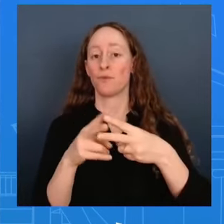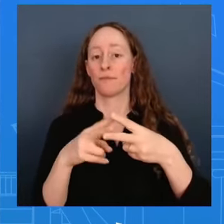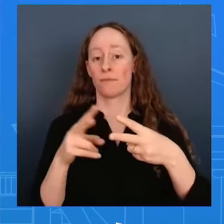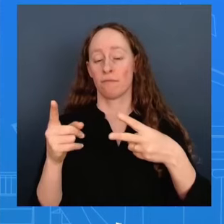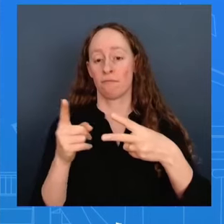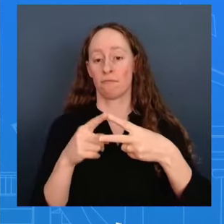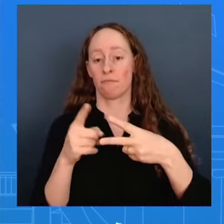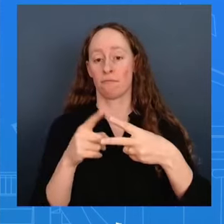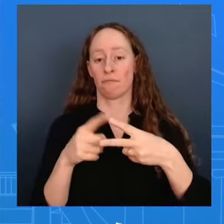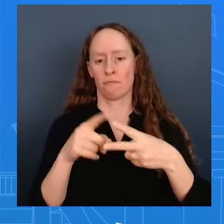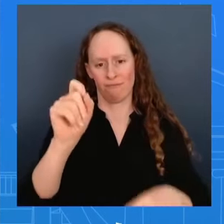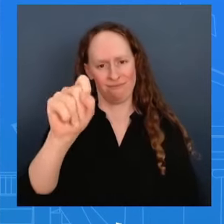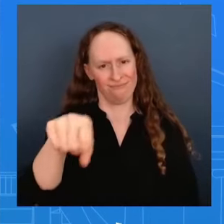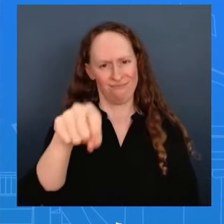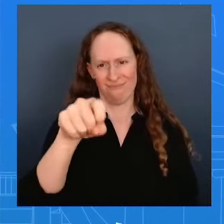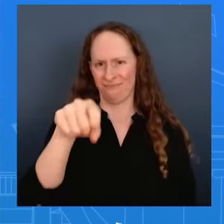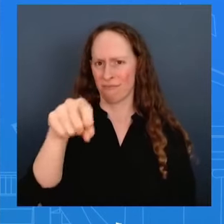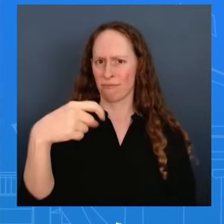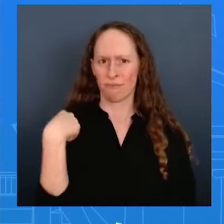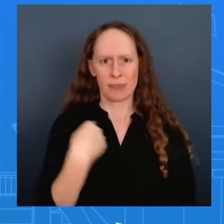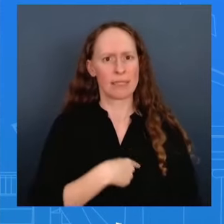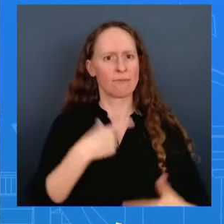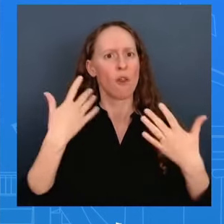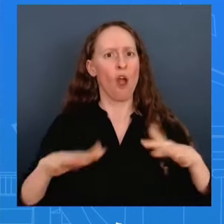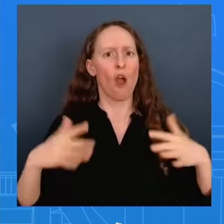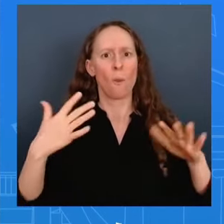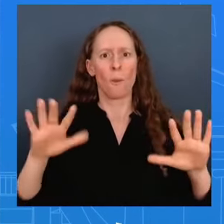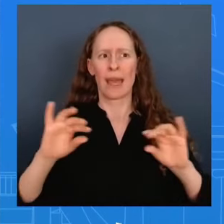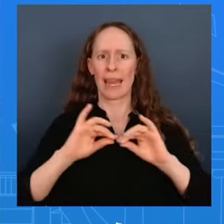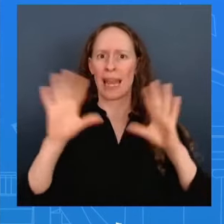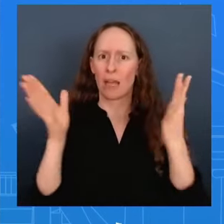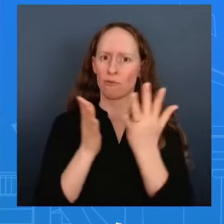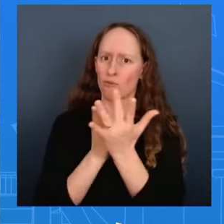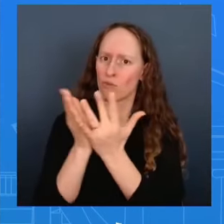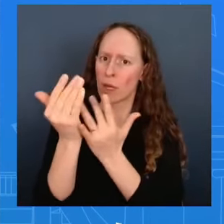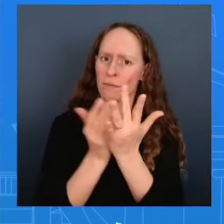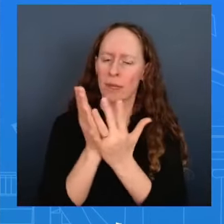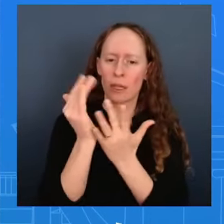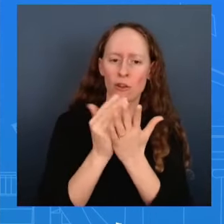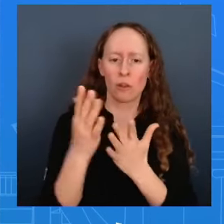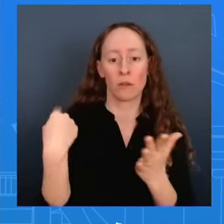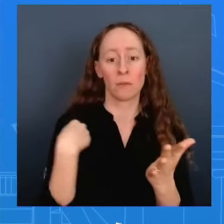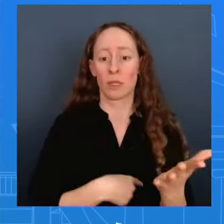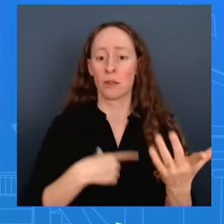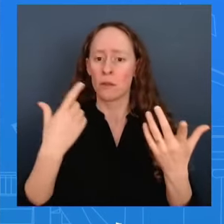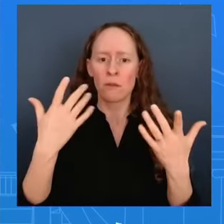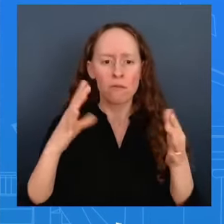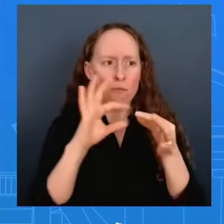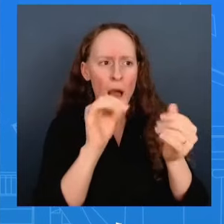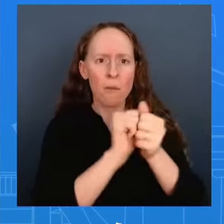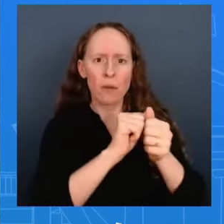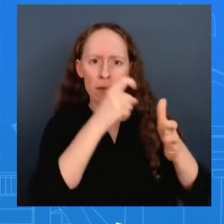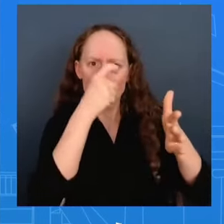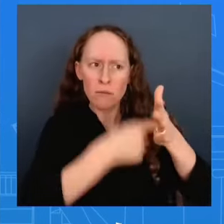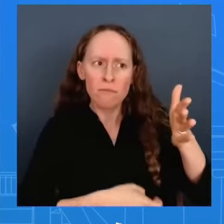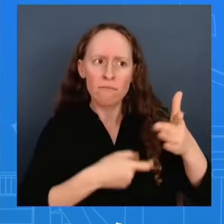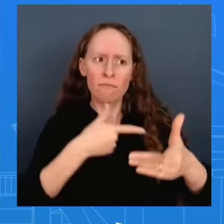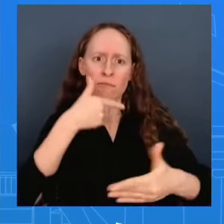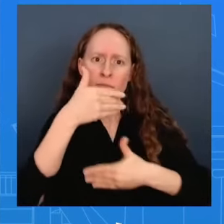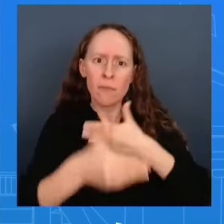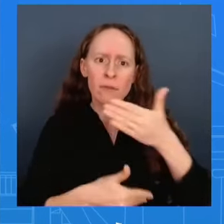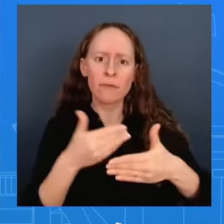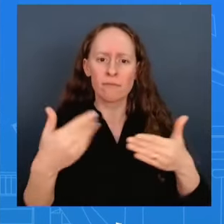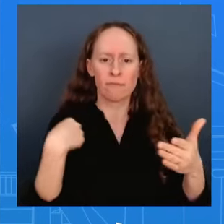strategic nature of this tariff review process and the focus on ensuring that the actions that are announced